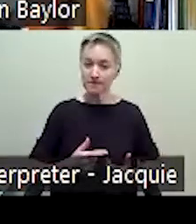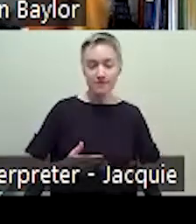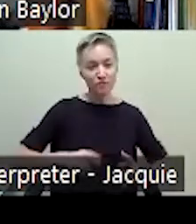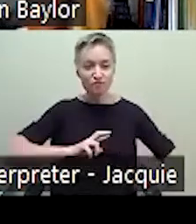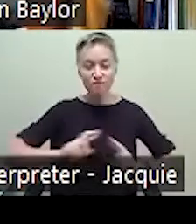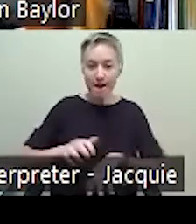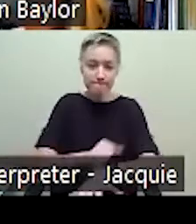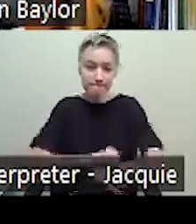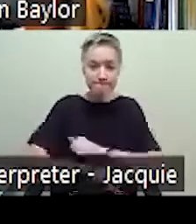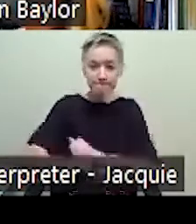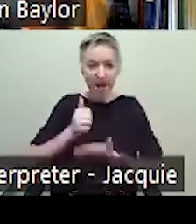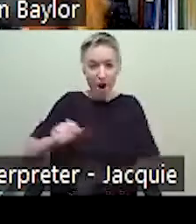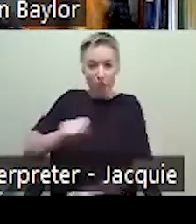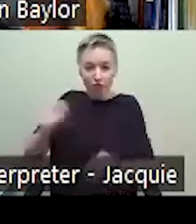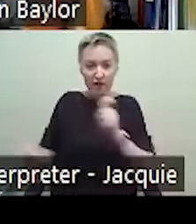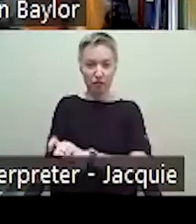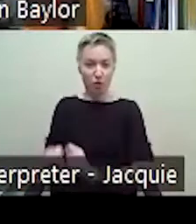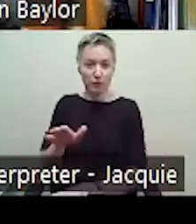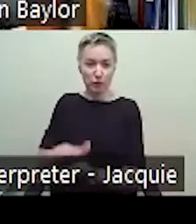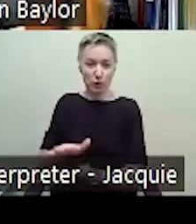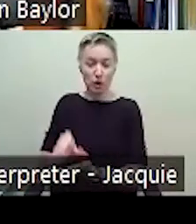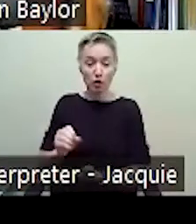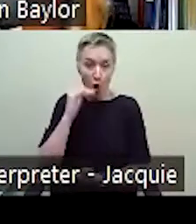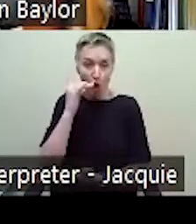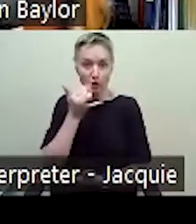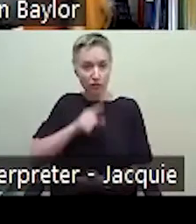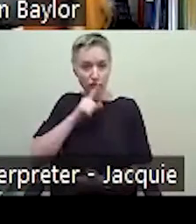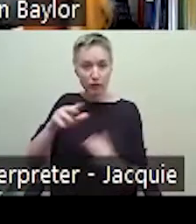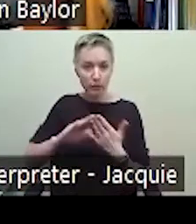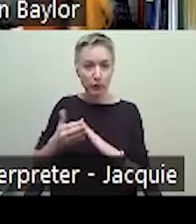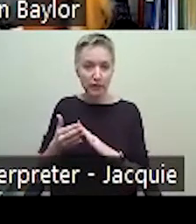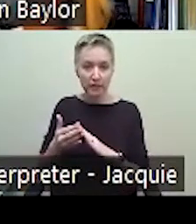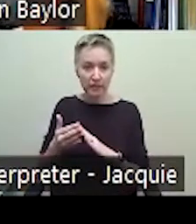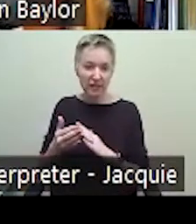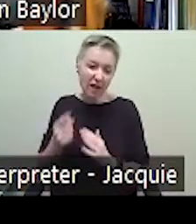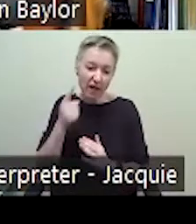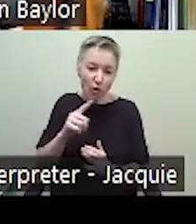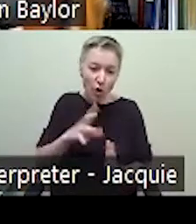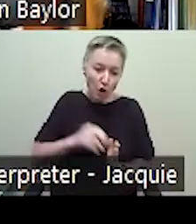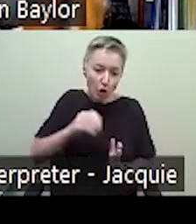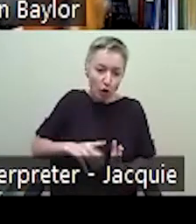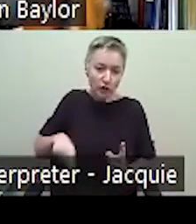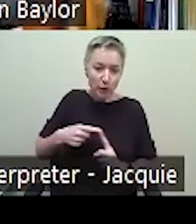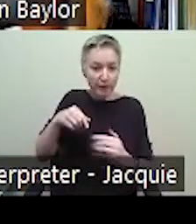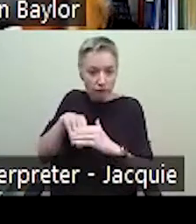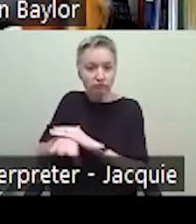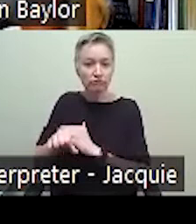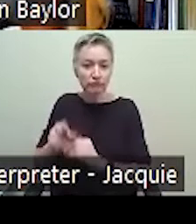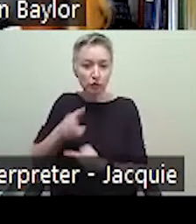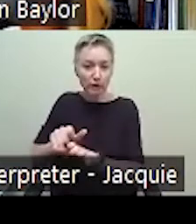our school into what will feel like an authentic community for the learners as they participate in the simulation.